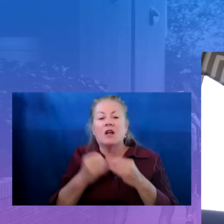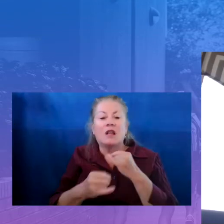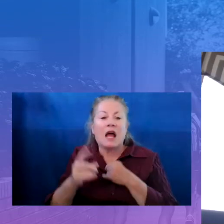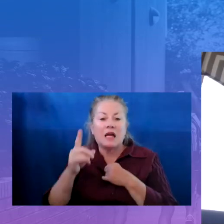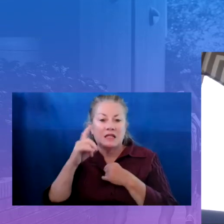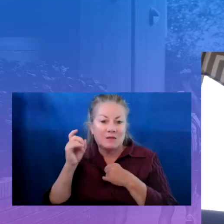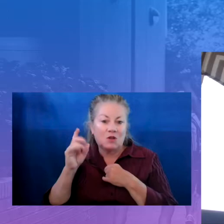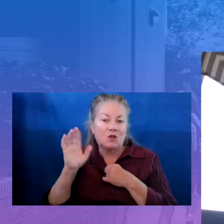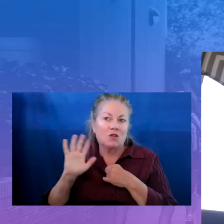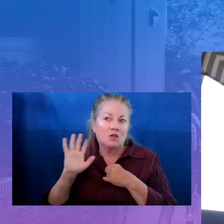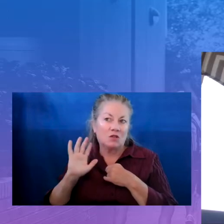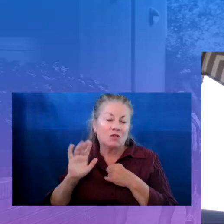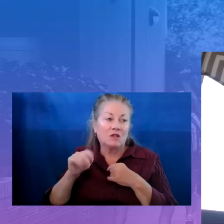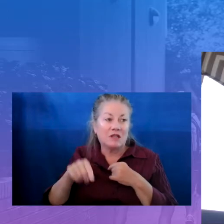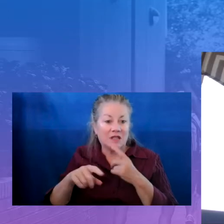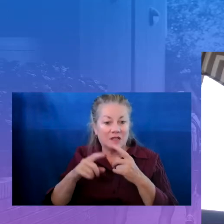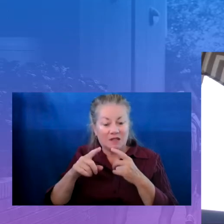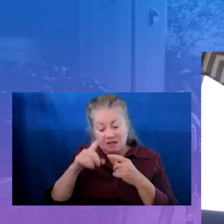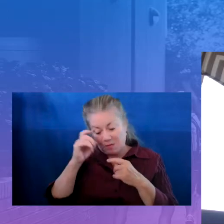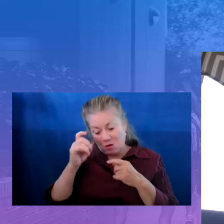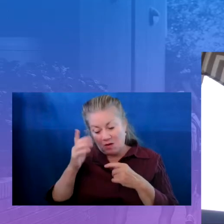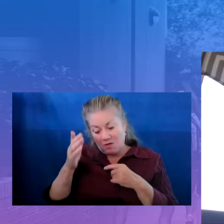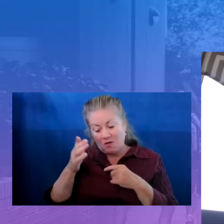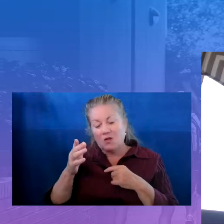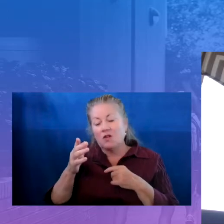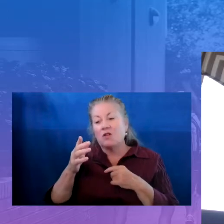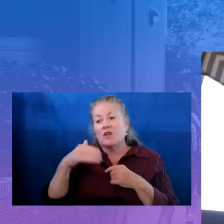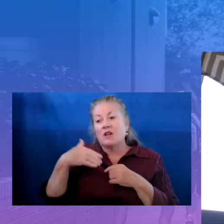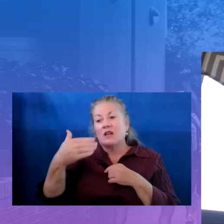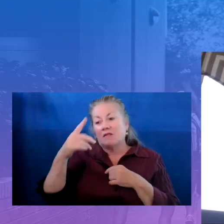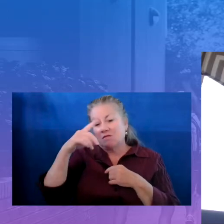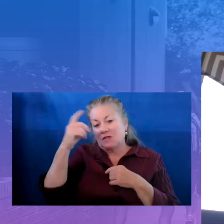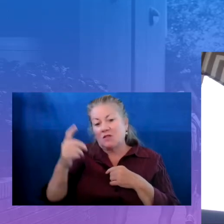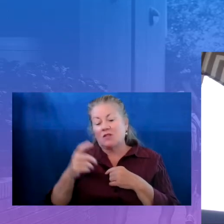-week set of summer learning camps for our students.